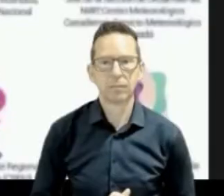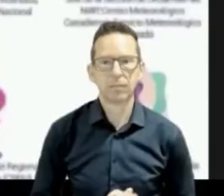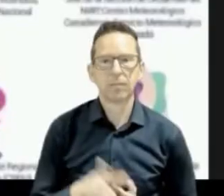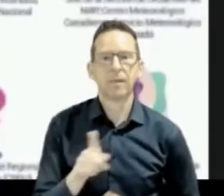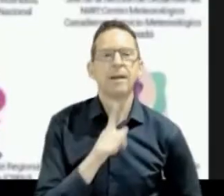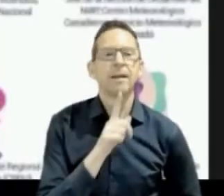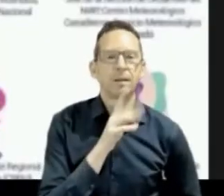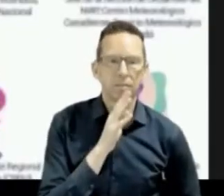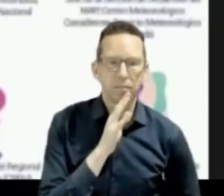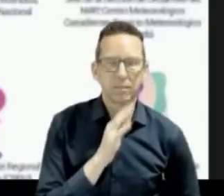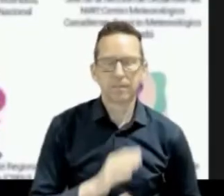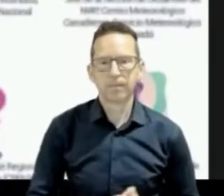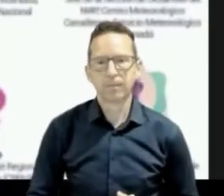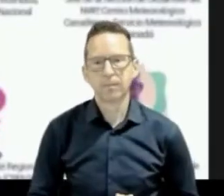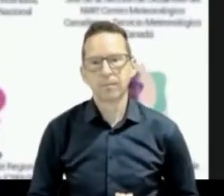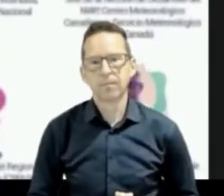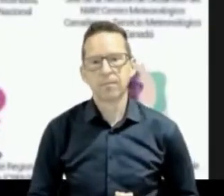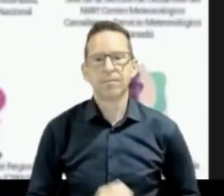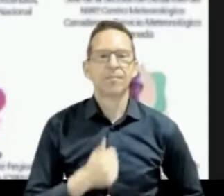Dennis, thank you very much for your presentation.